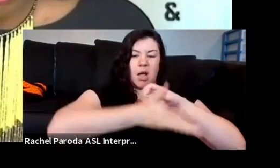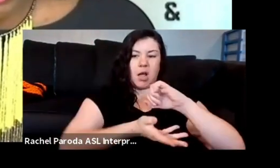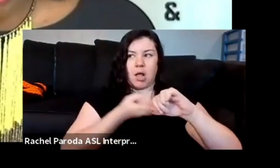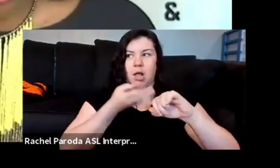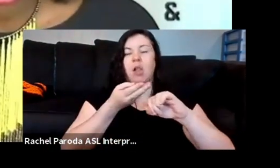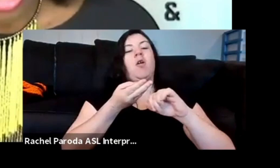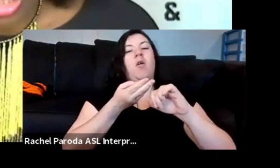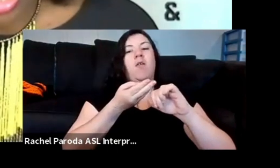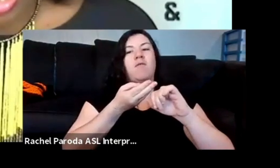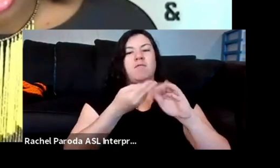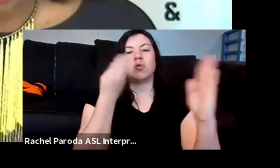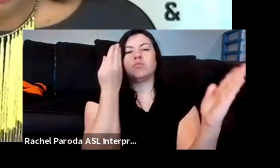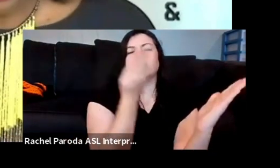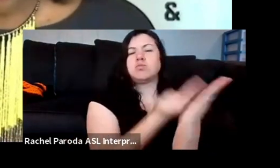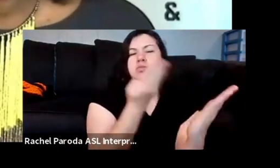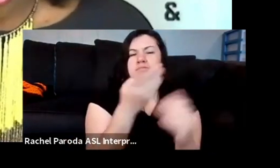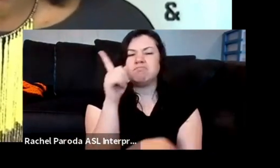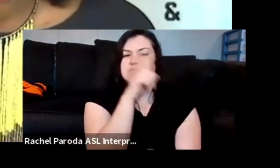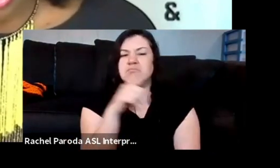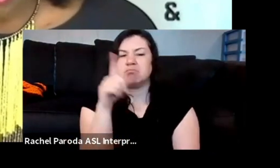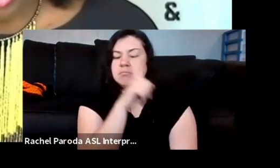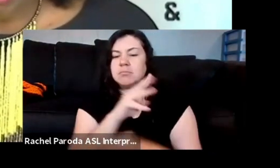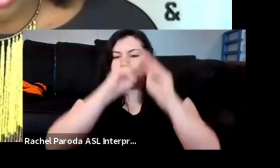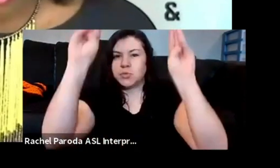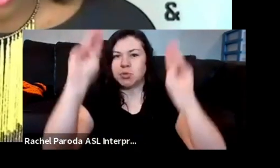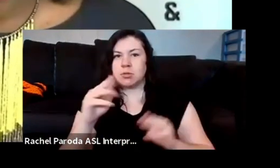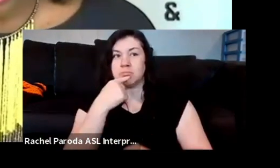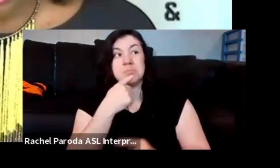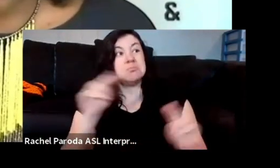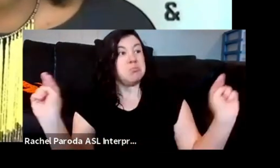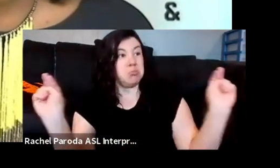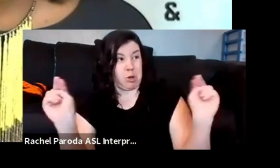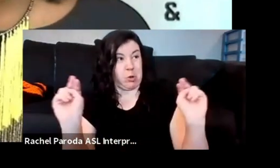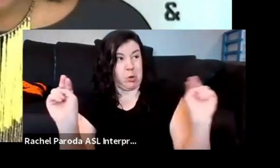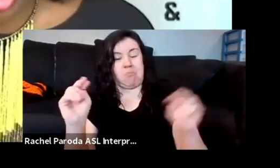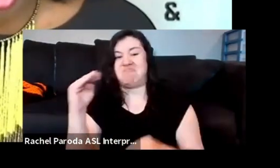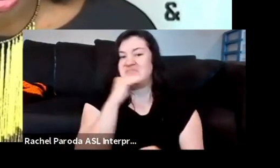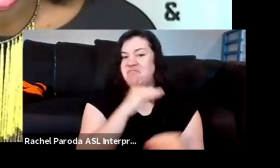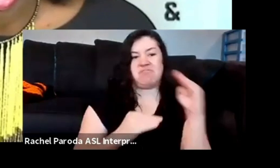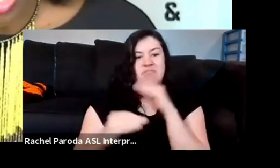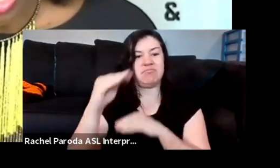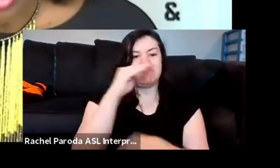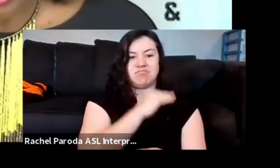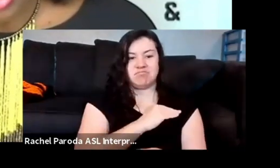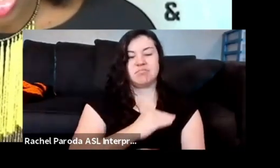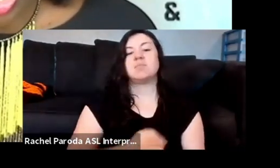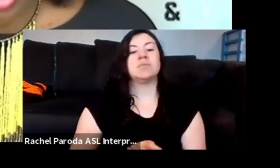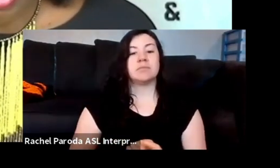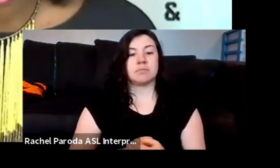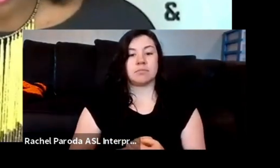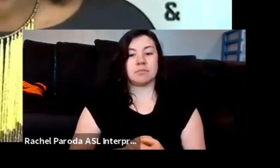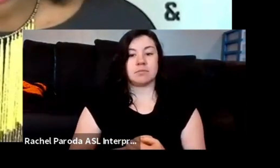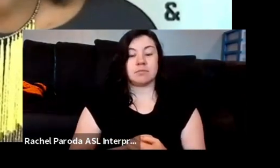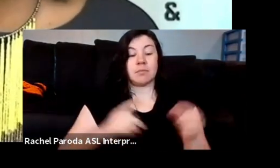the museum neutrality claim. And it calls for an equity-based transformation of museums. This teach